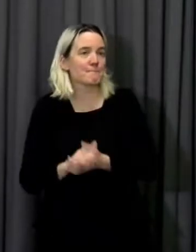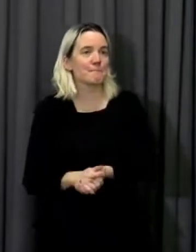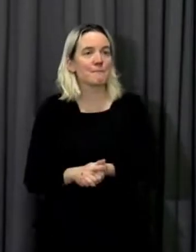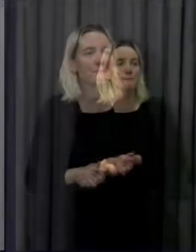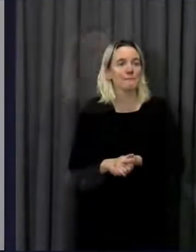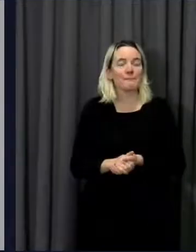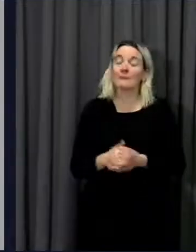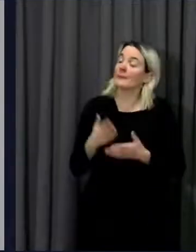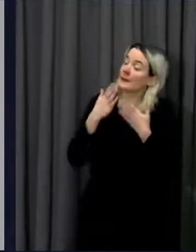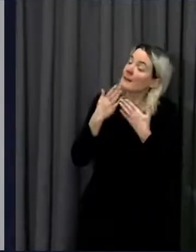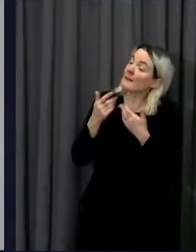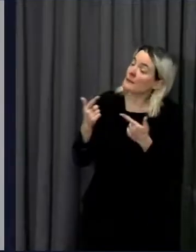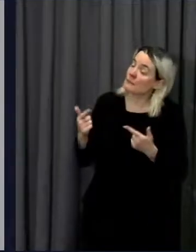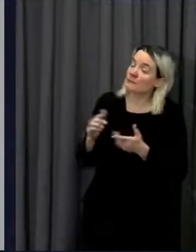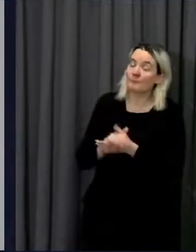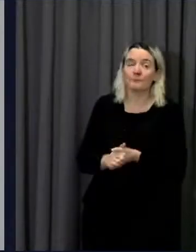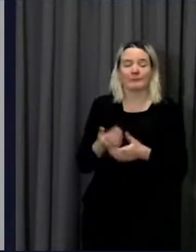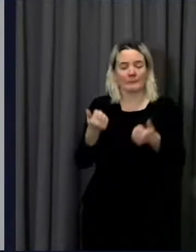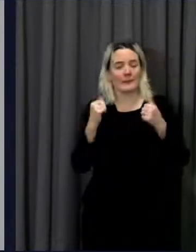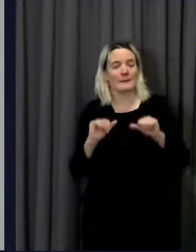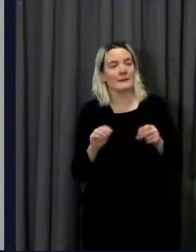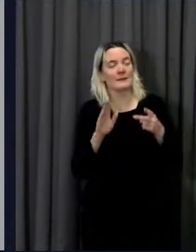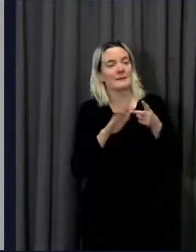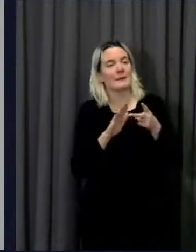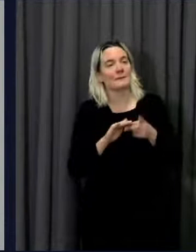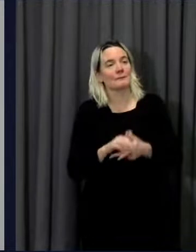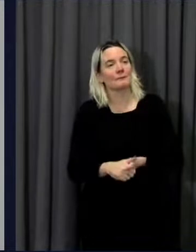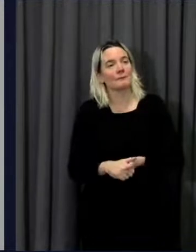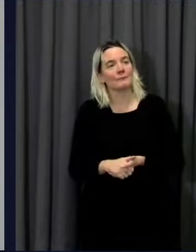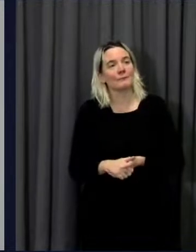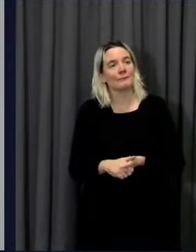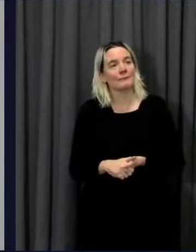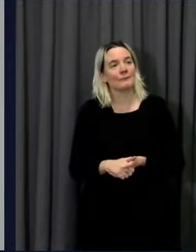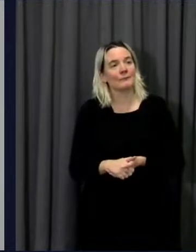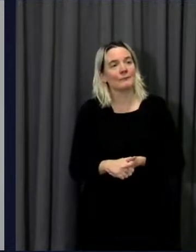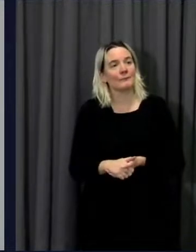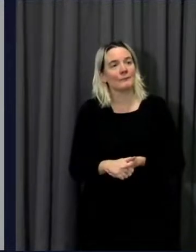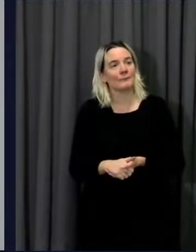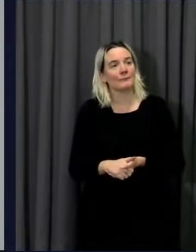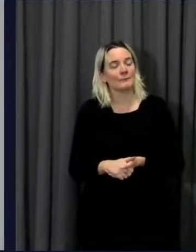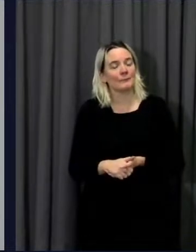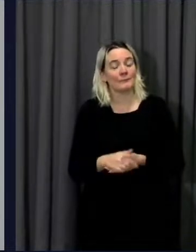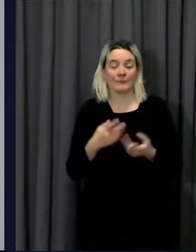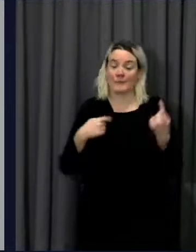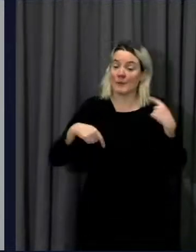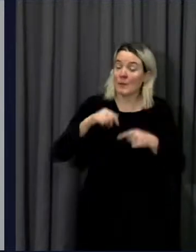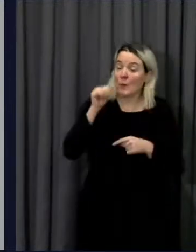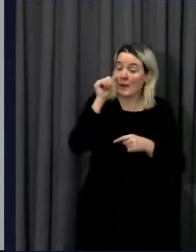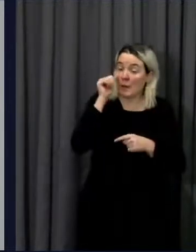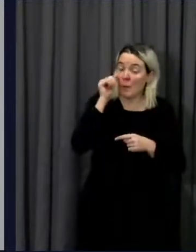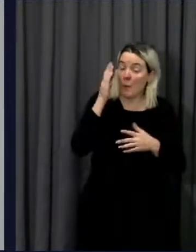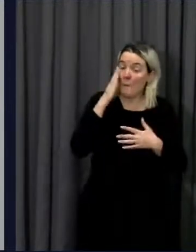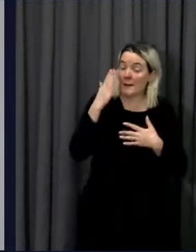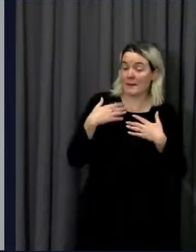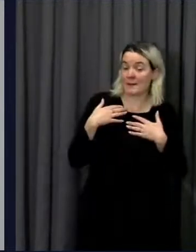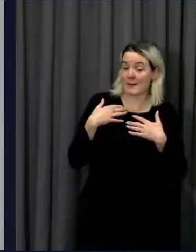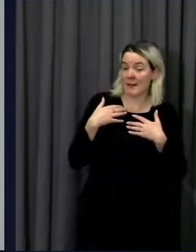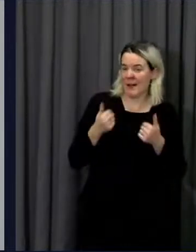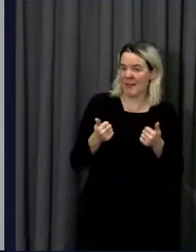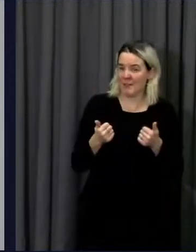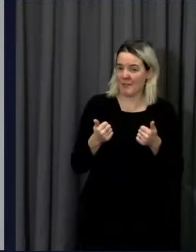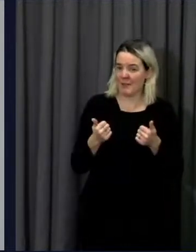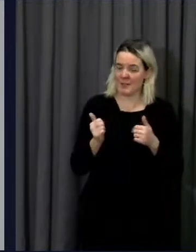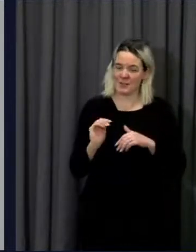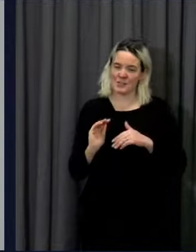Thank you very much indeed. And secondly, obviously, we know that mental health services are sometimes referred to as Cinderella